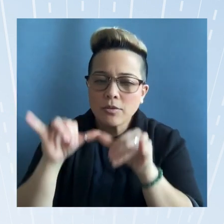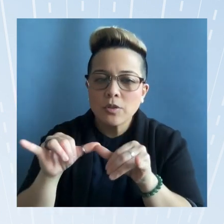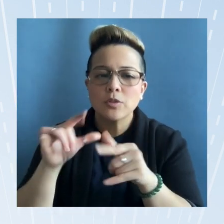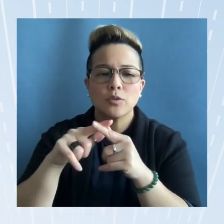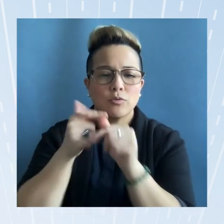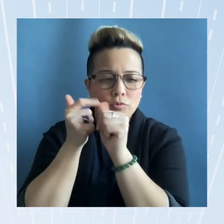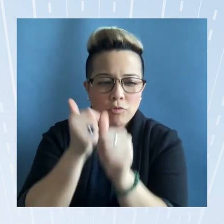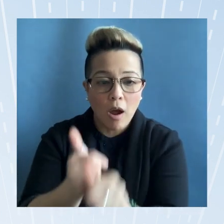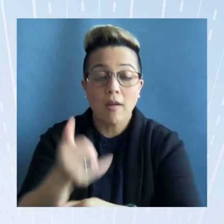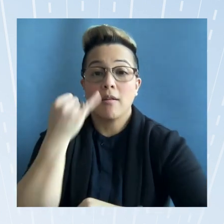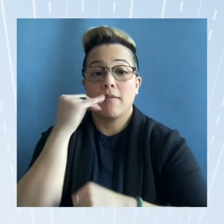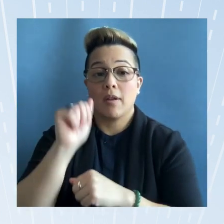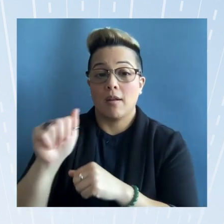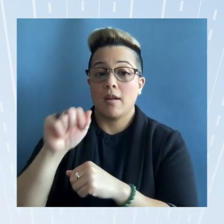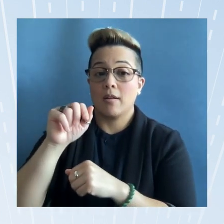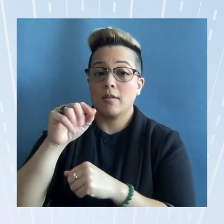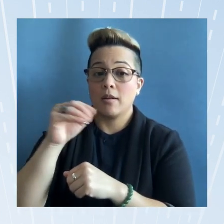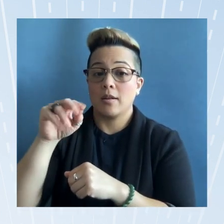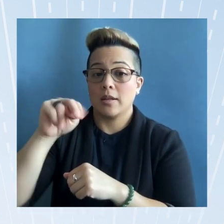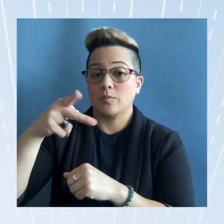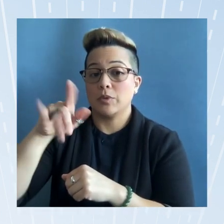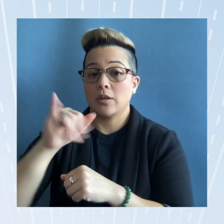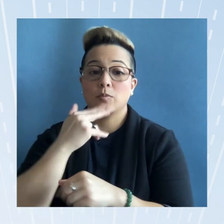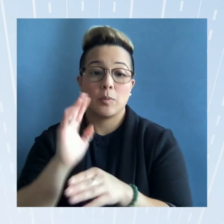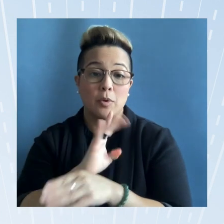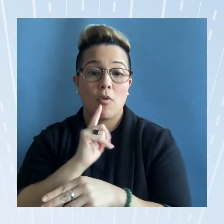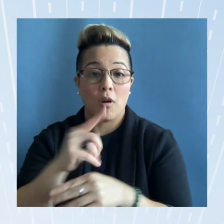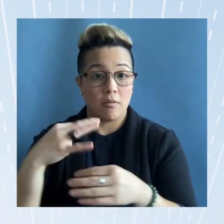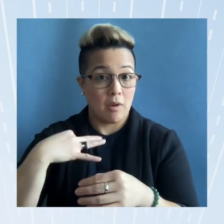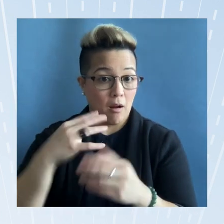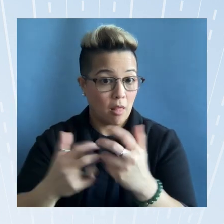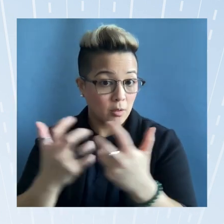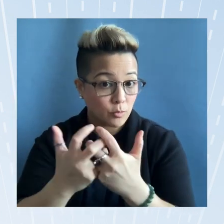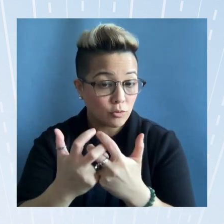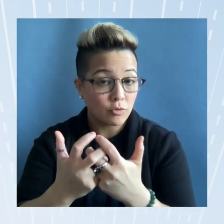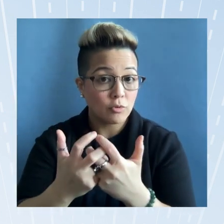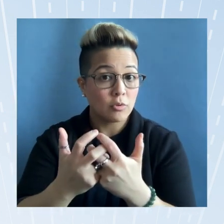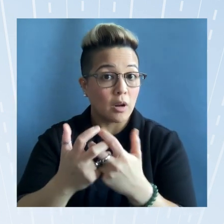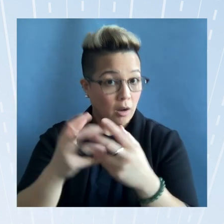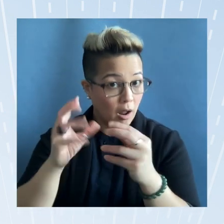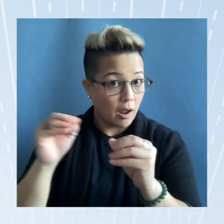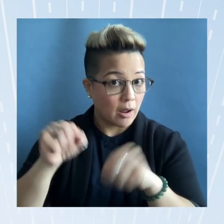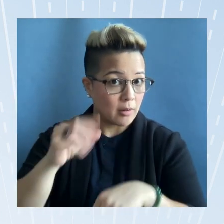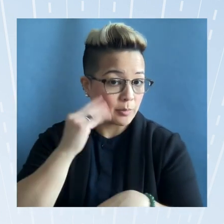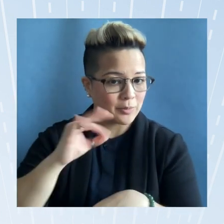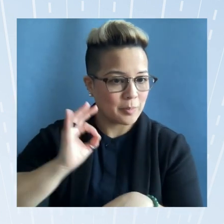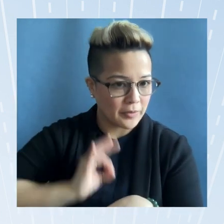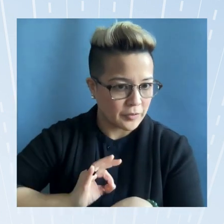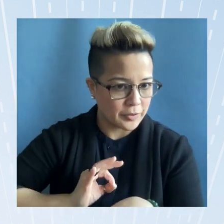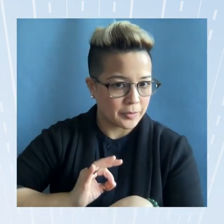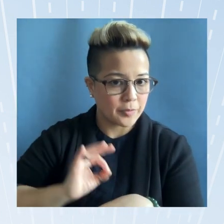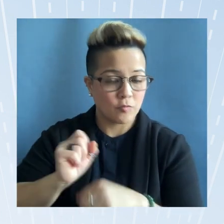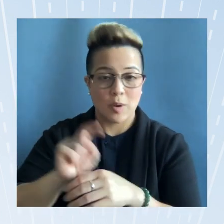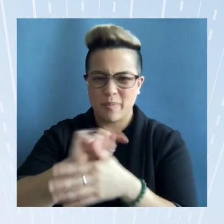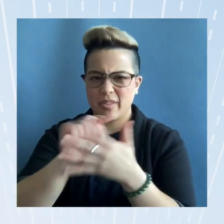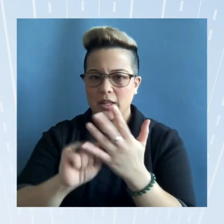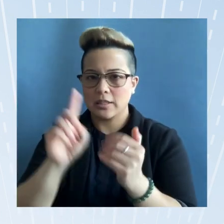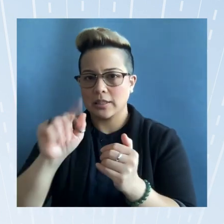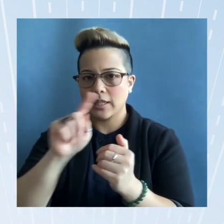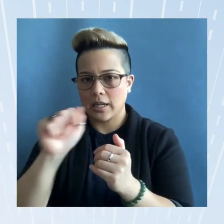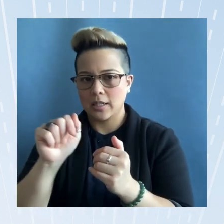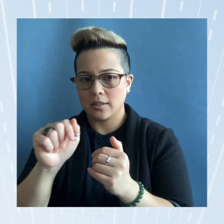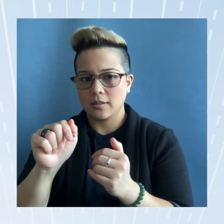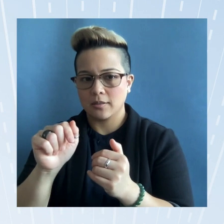if a and hpi small businesses are eligible matched and benefiting from these data on export